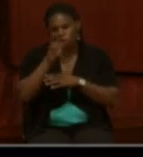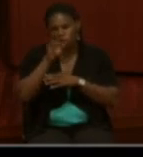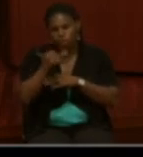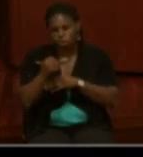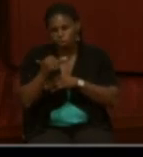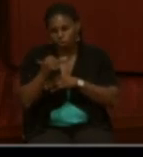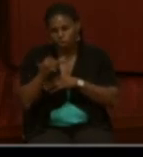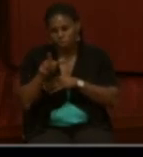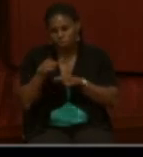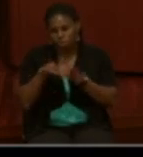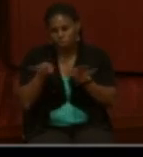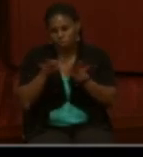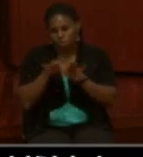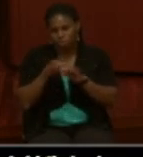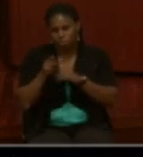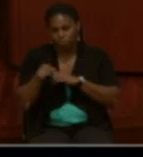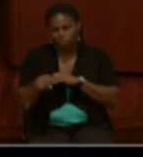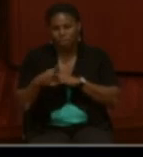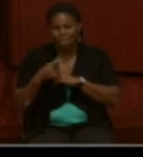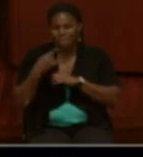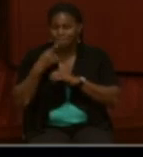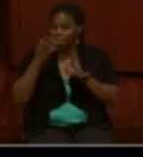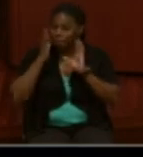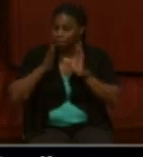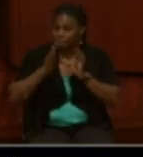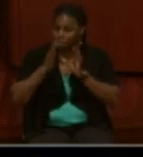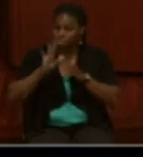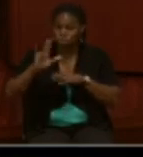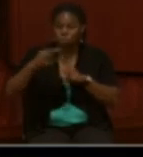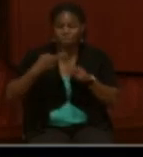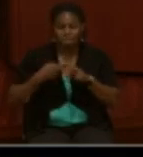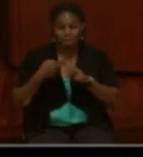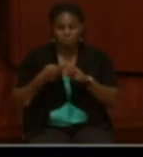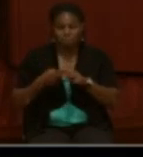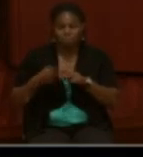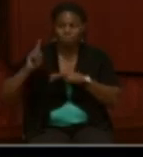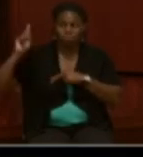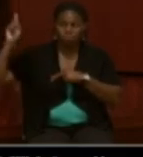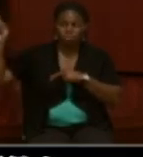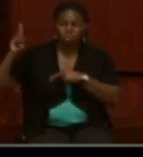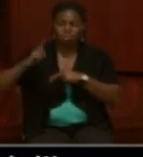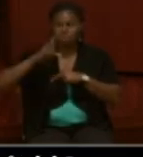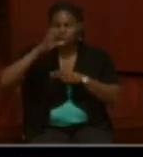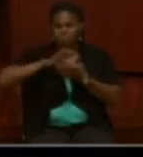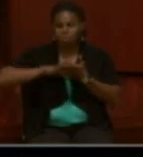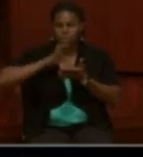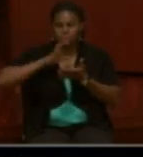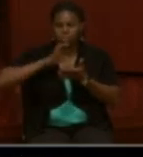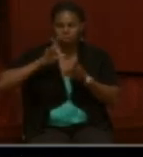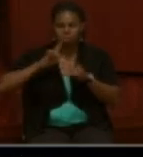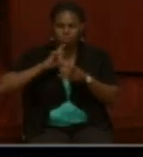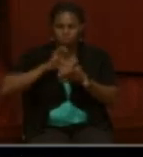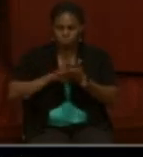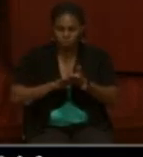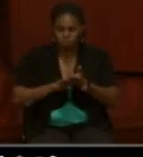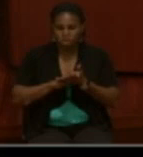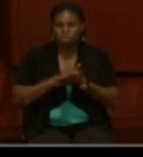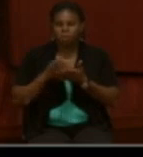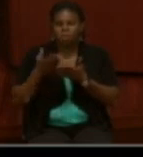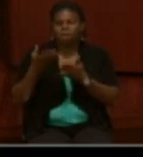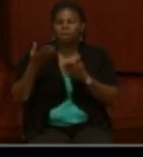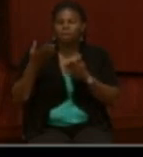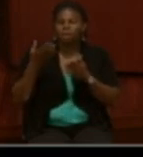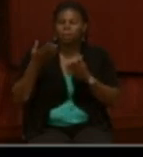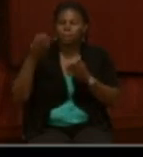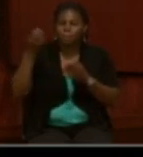that film. So I said to pay attention to his name. So this is his widow's pension. And right away you can see that her name,